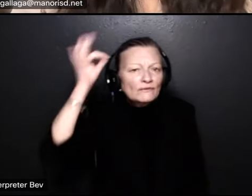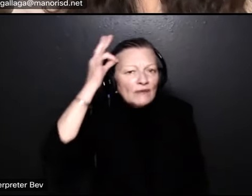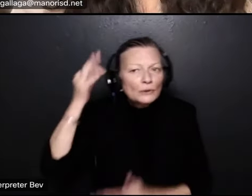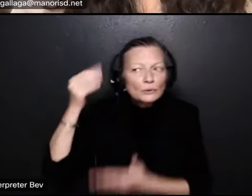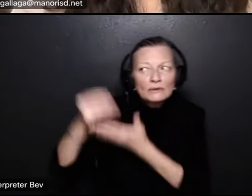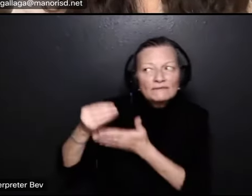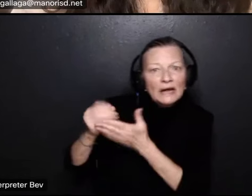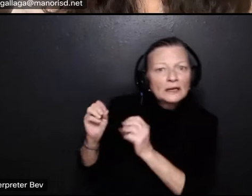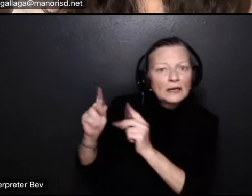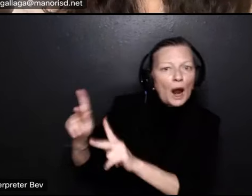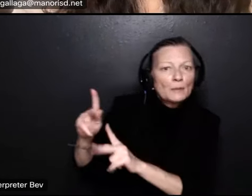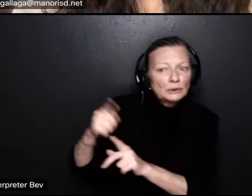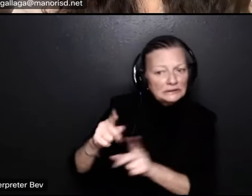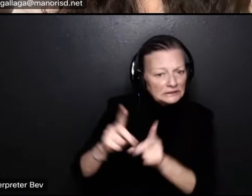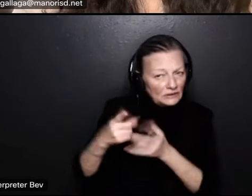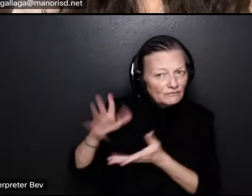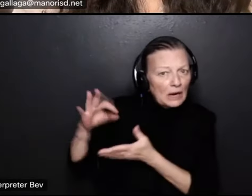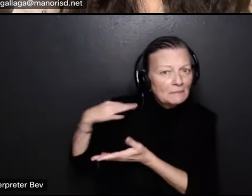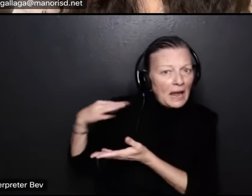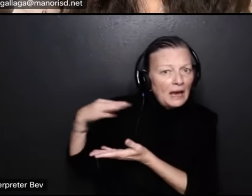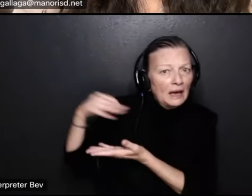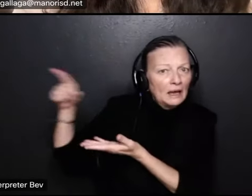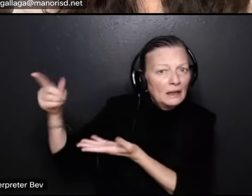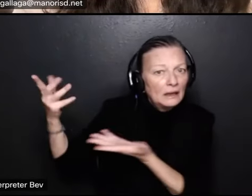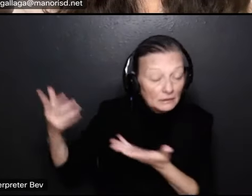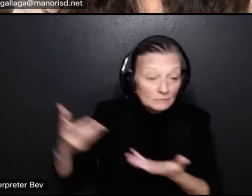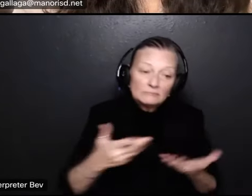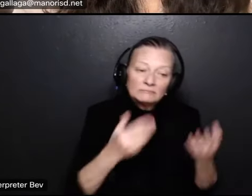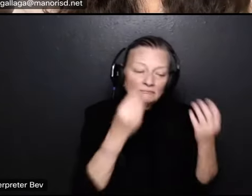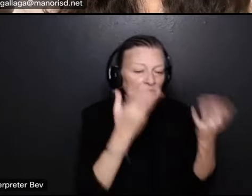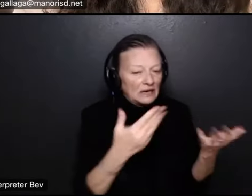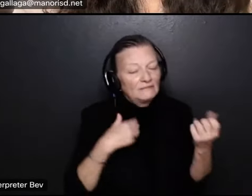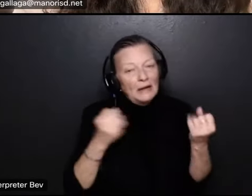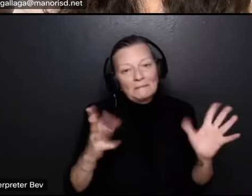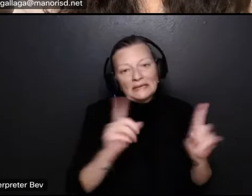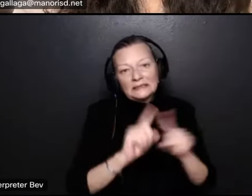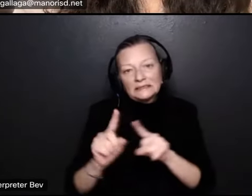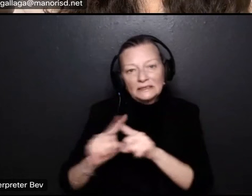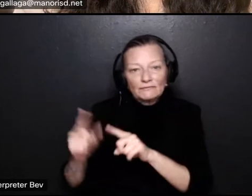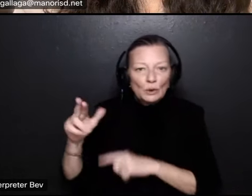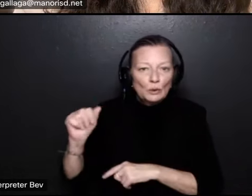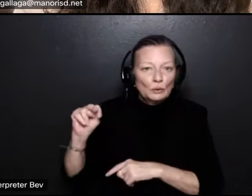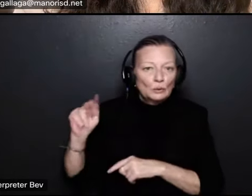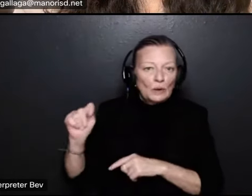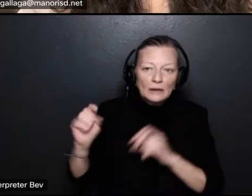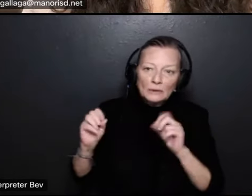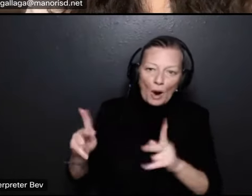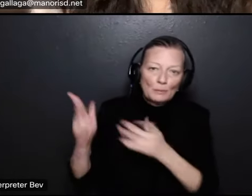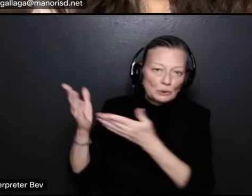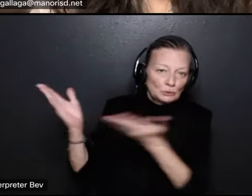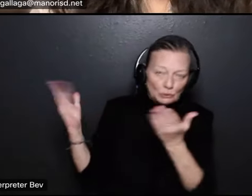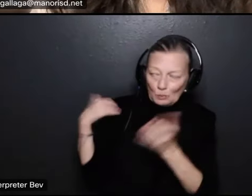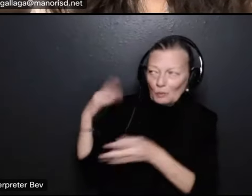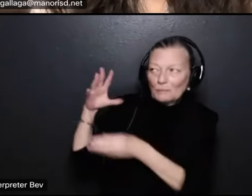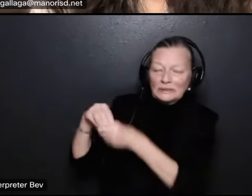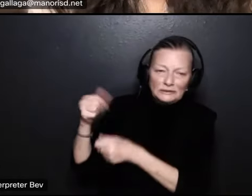there are a lot of different grant opportunities that are out there and we're a participant in in quite a few of them um and i